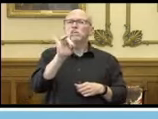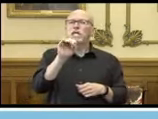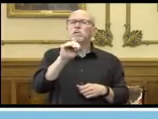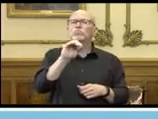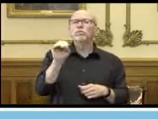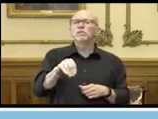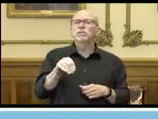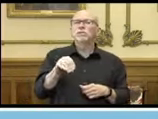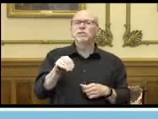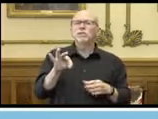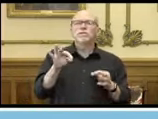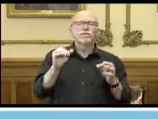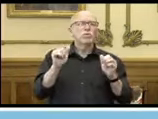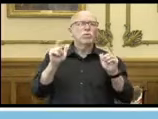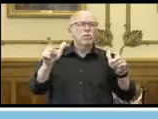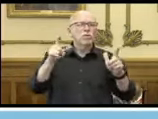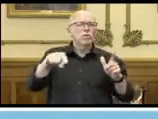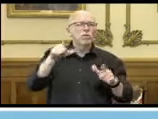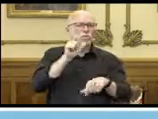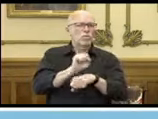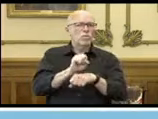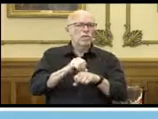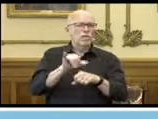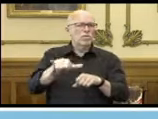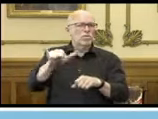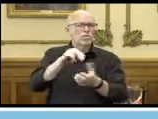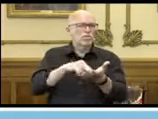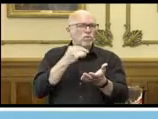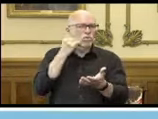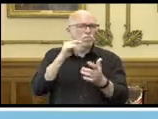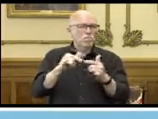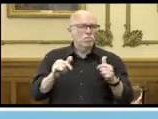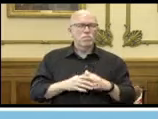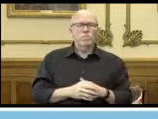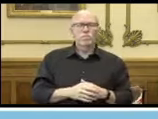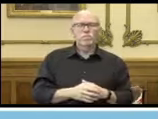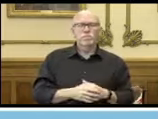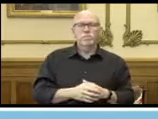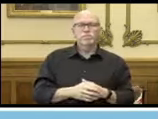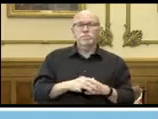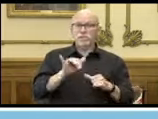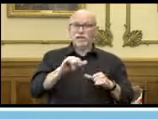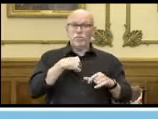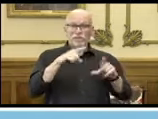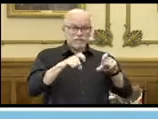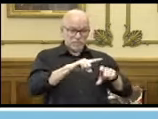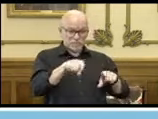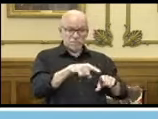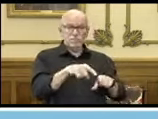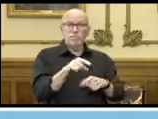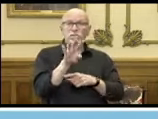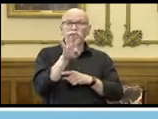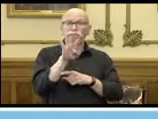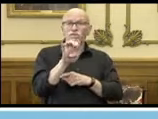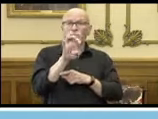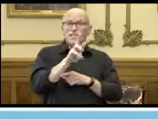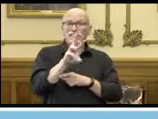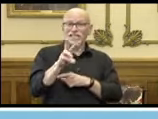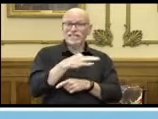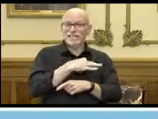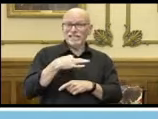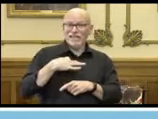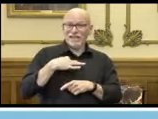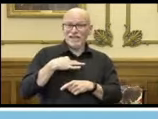or so of individuals who work in these facilities. Of those tested, 466 staff